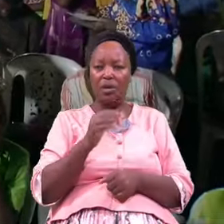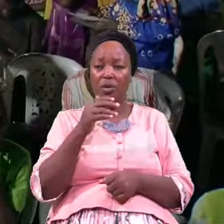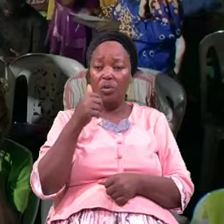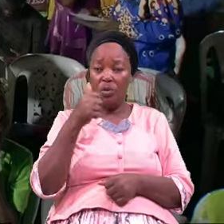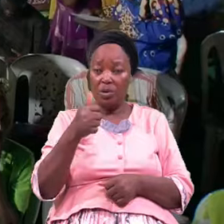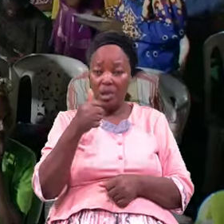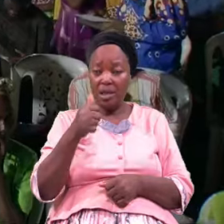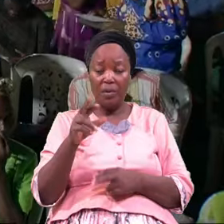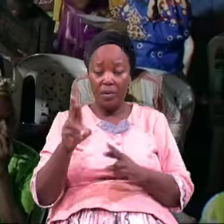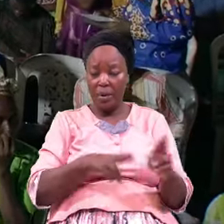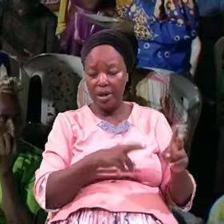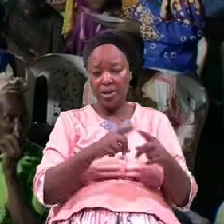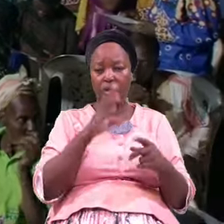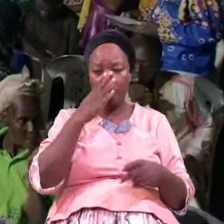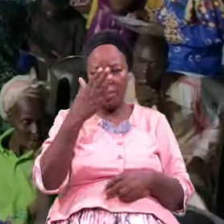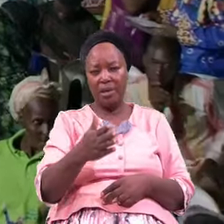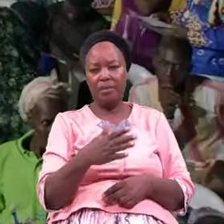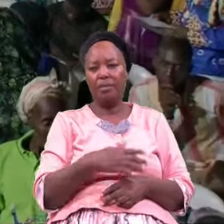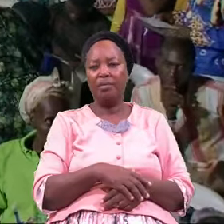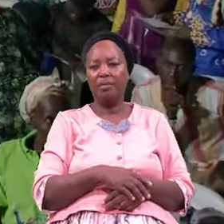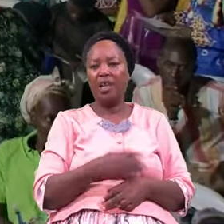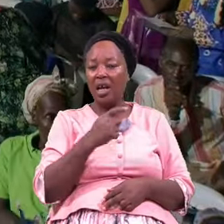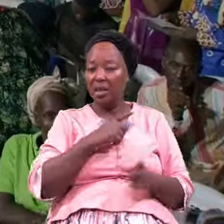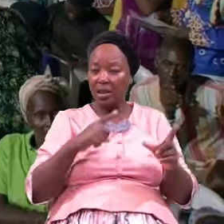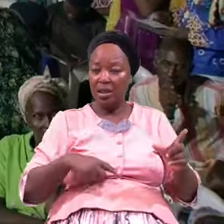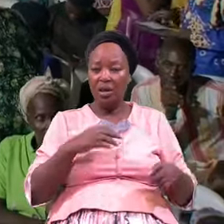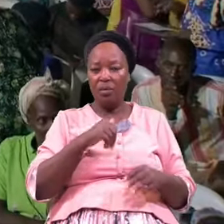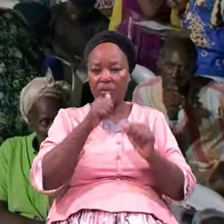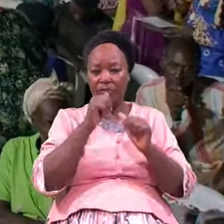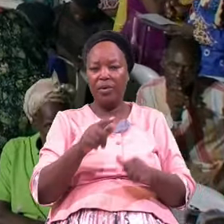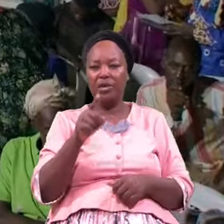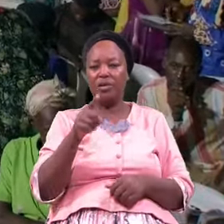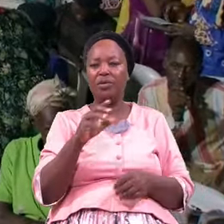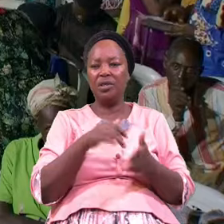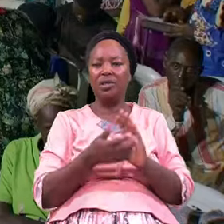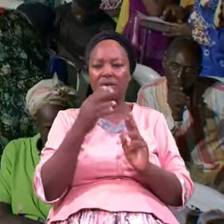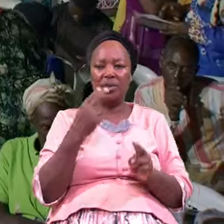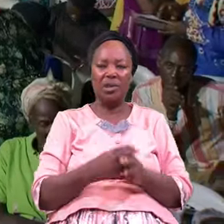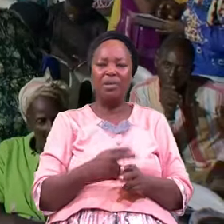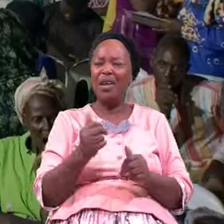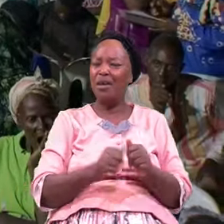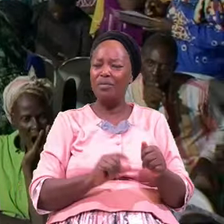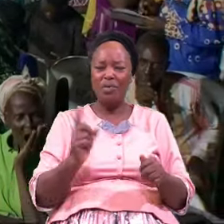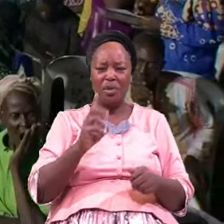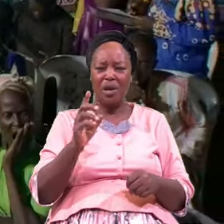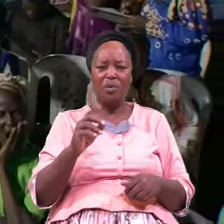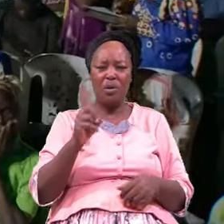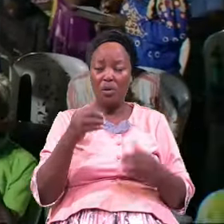North In The North In Adam The Center The West